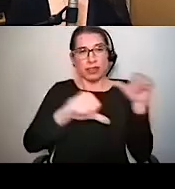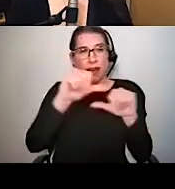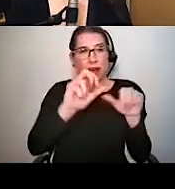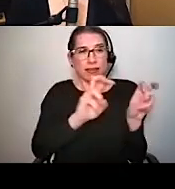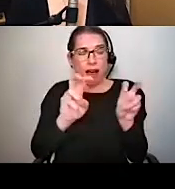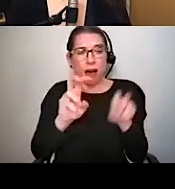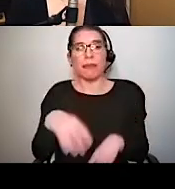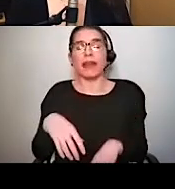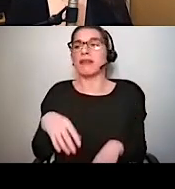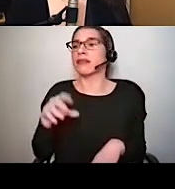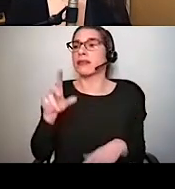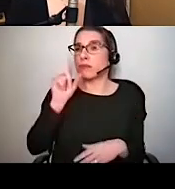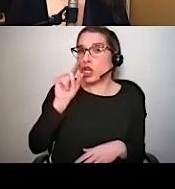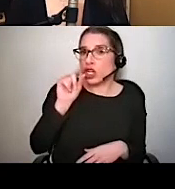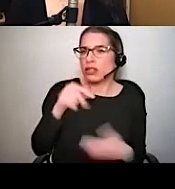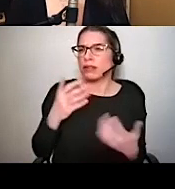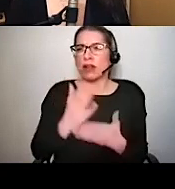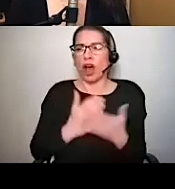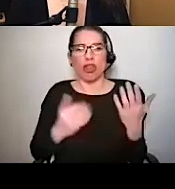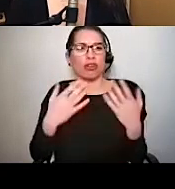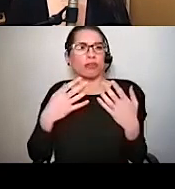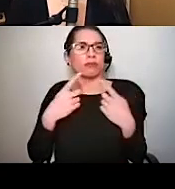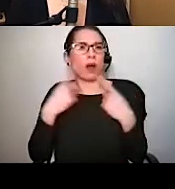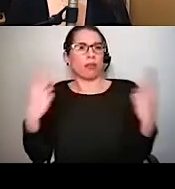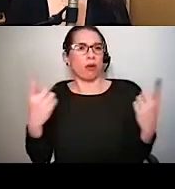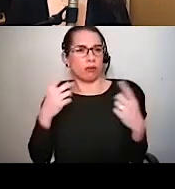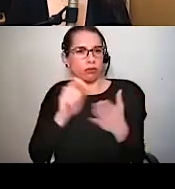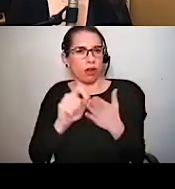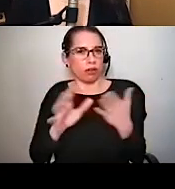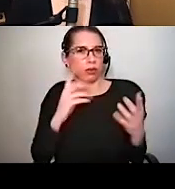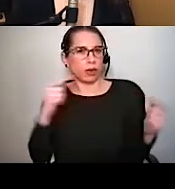have some other well known authors coming up soon as well.